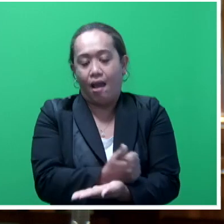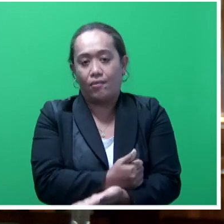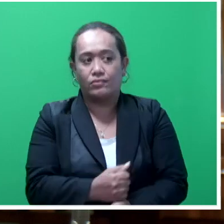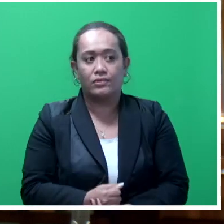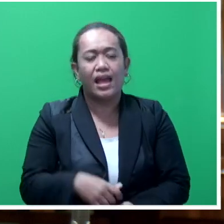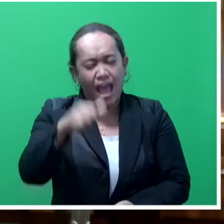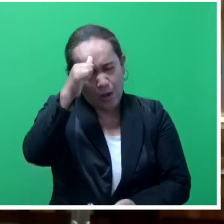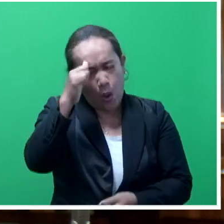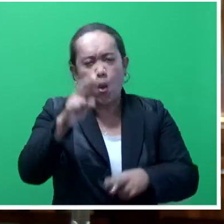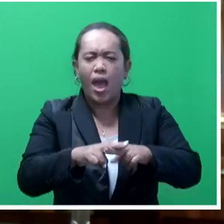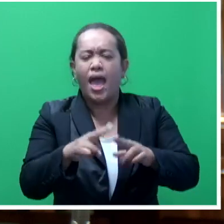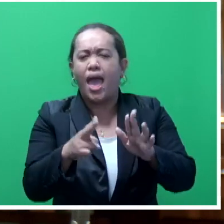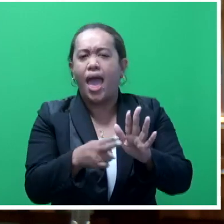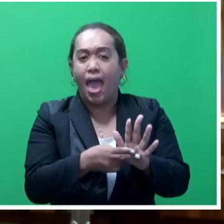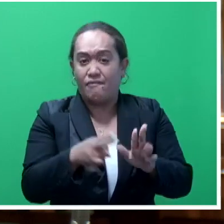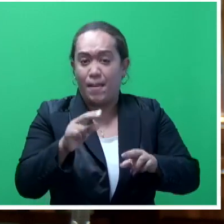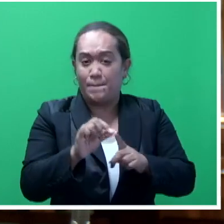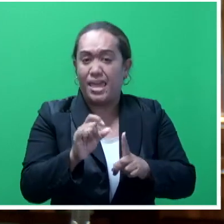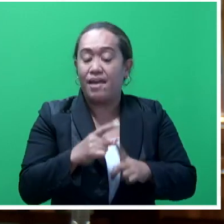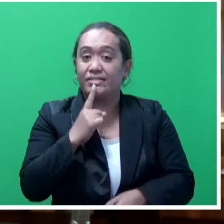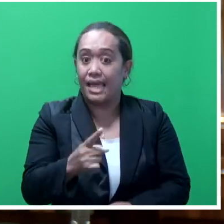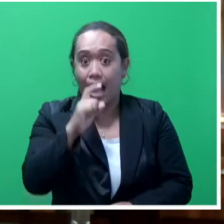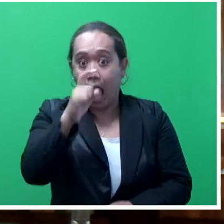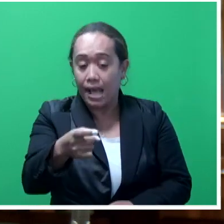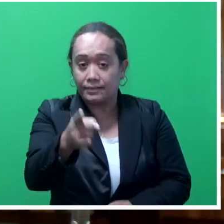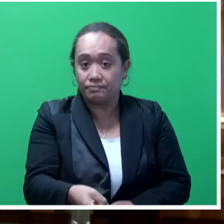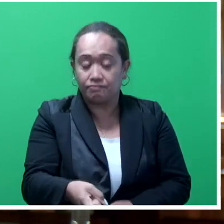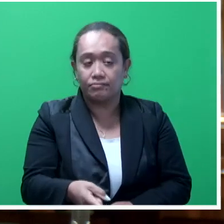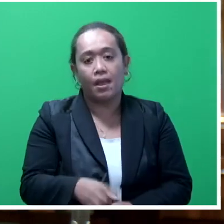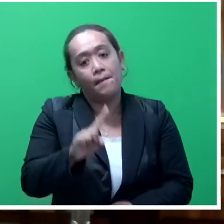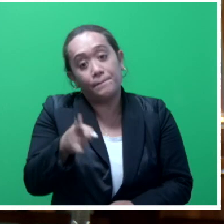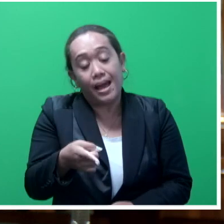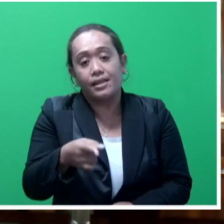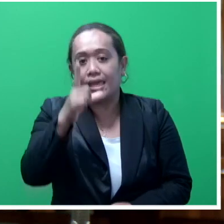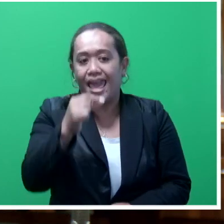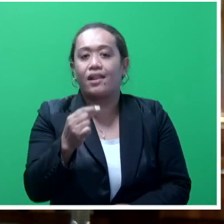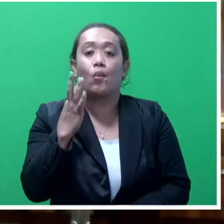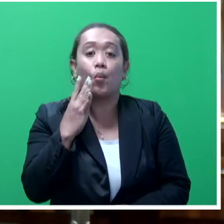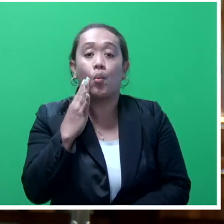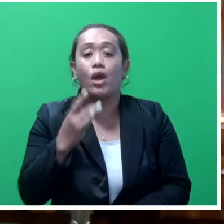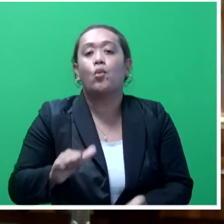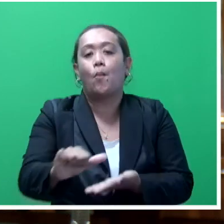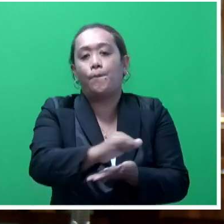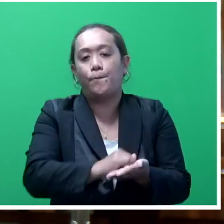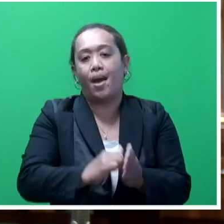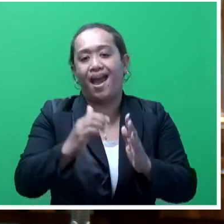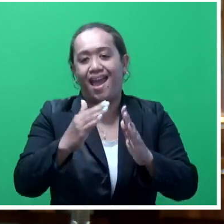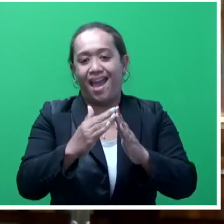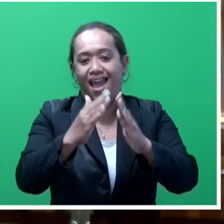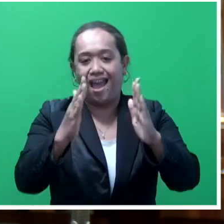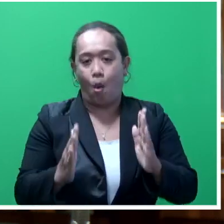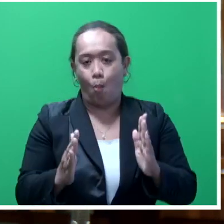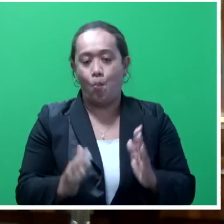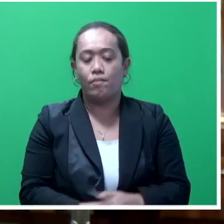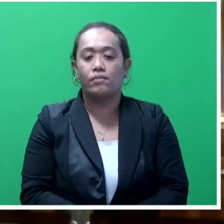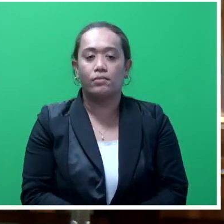preserved account unless you are actually purchasing your first home. In many instances, these individuals actually had already